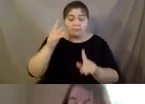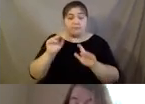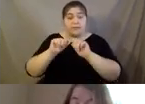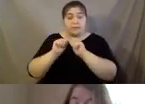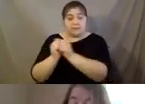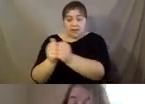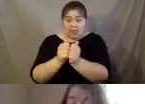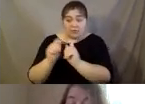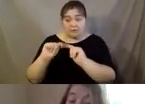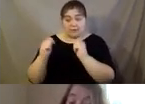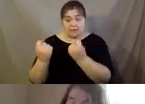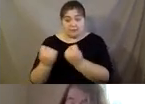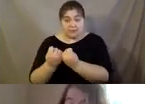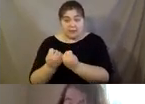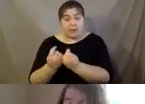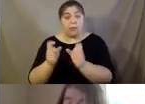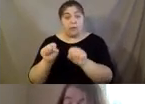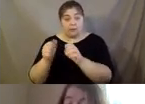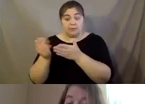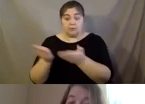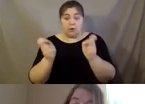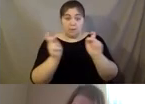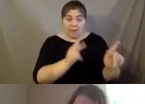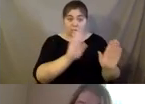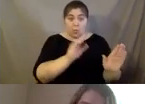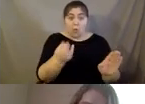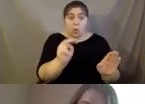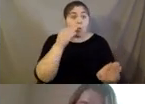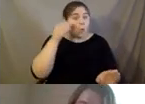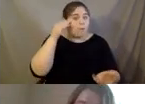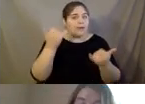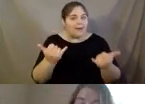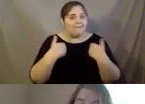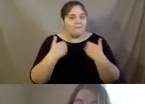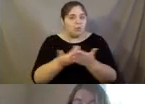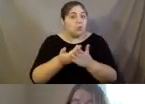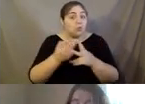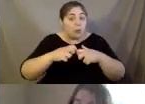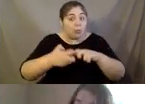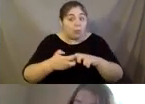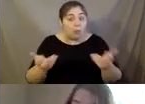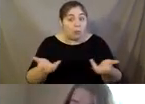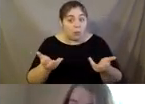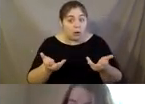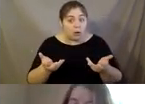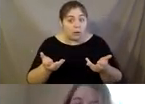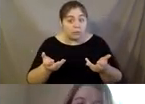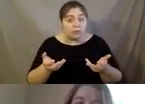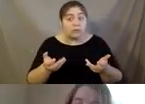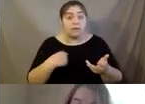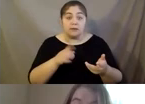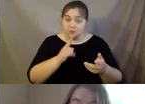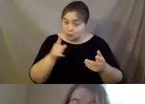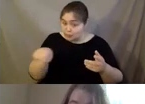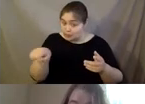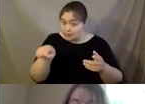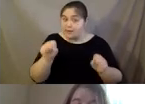successfully able to get Jane back to her home, but now we have a new issue. And based on the topic of today, I'm sure that a lot of